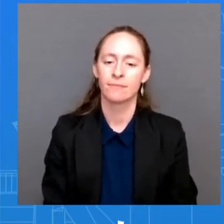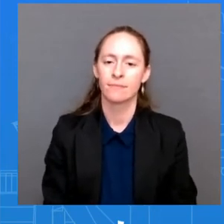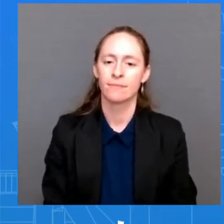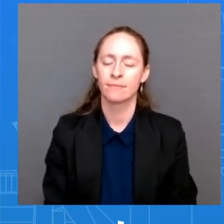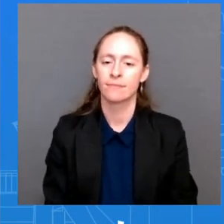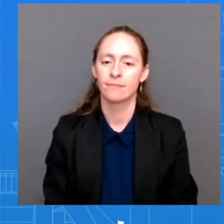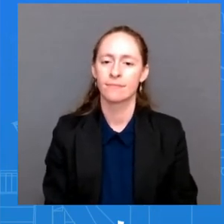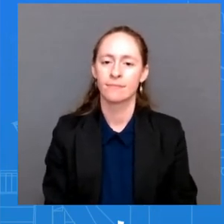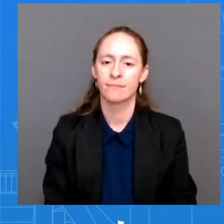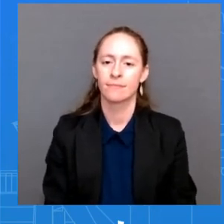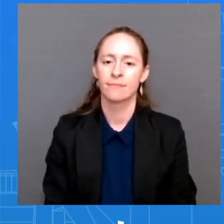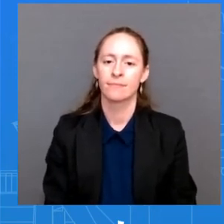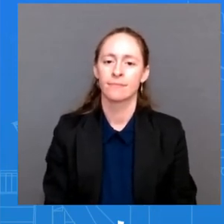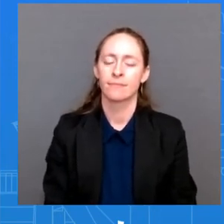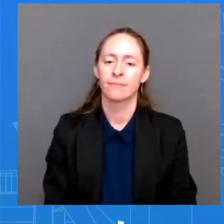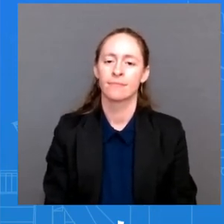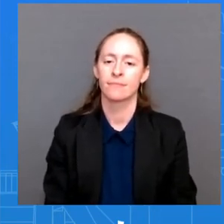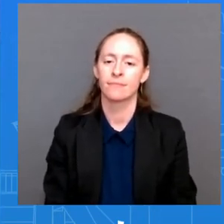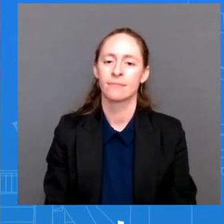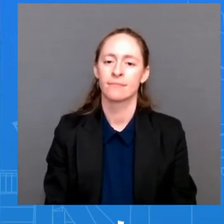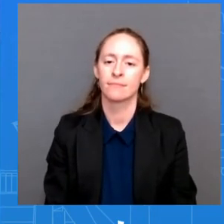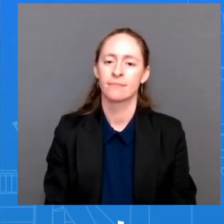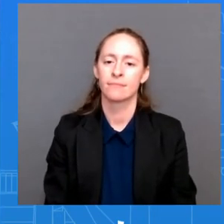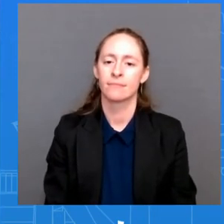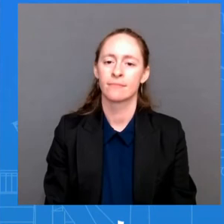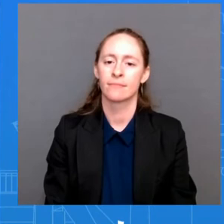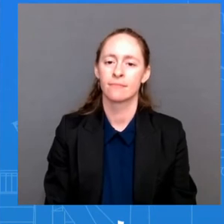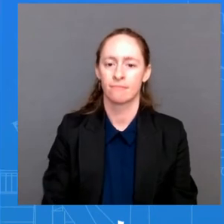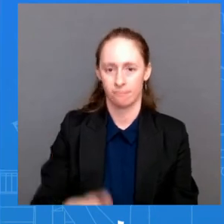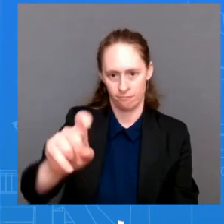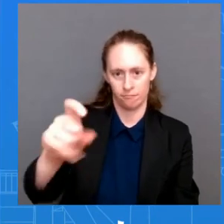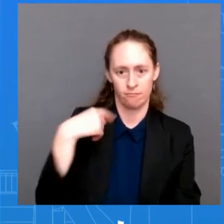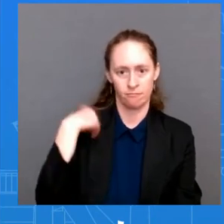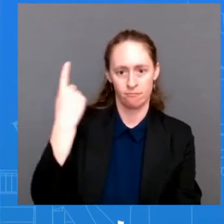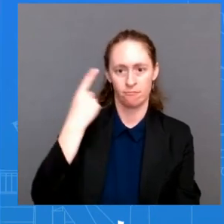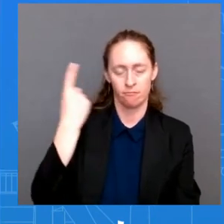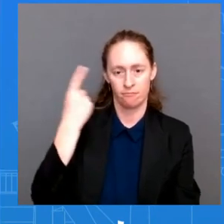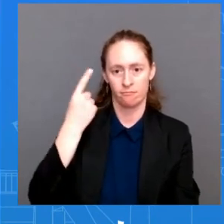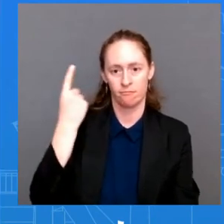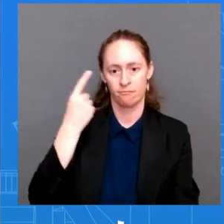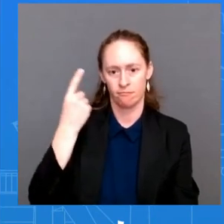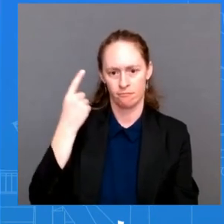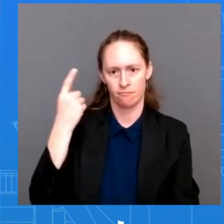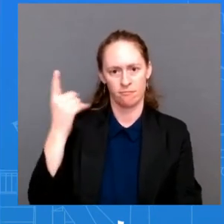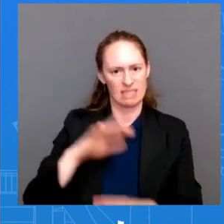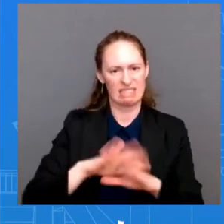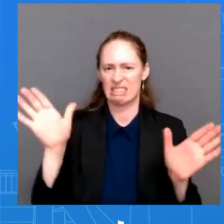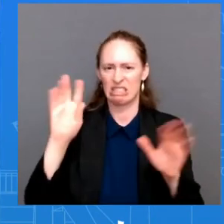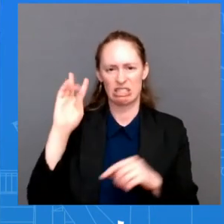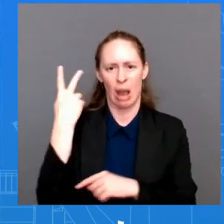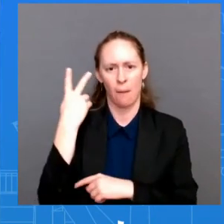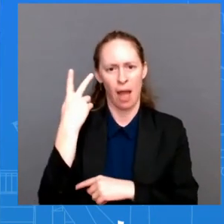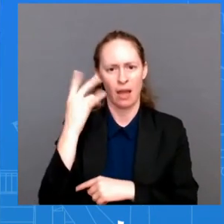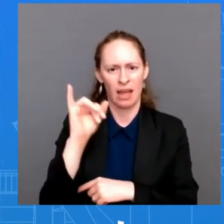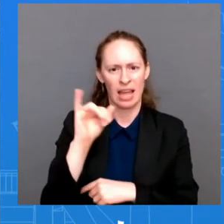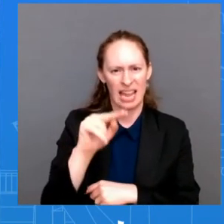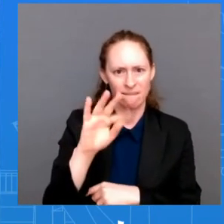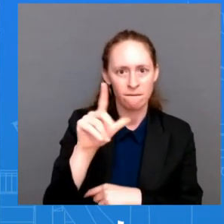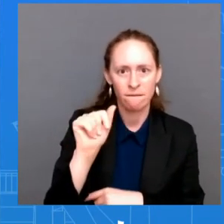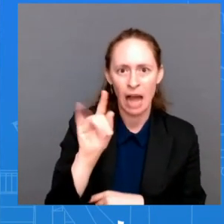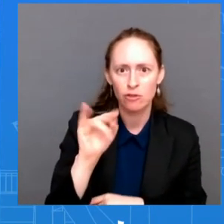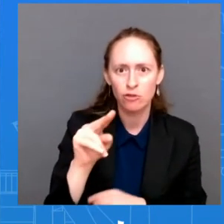support for the inflation reduction act no because he promised it wasn't going to make